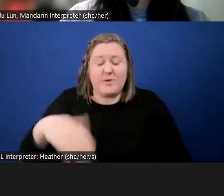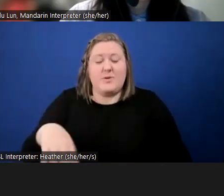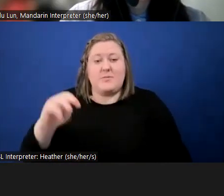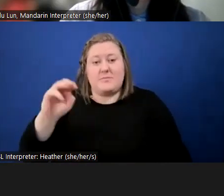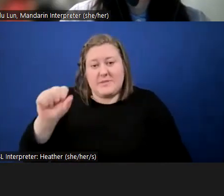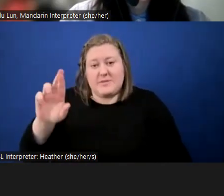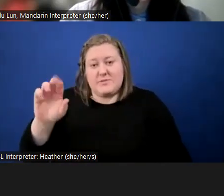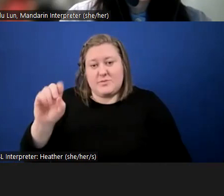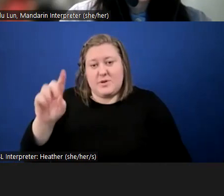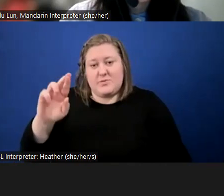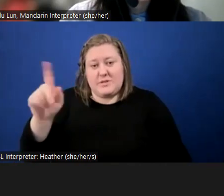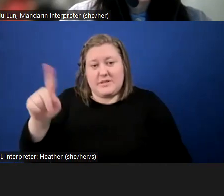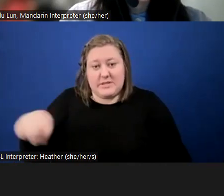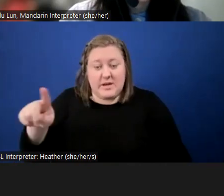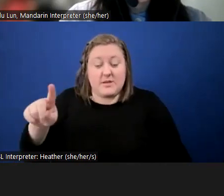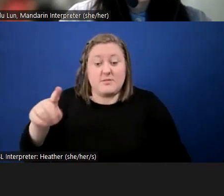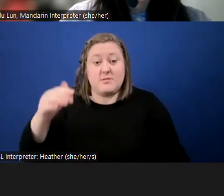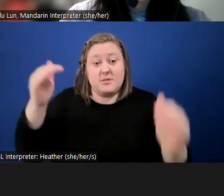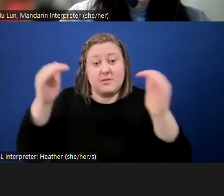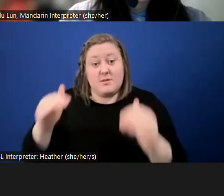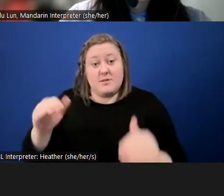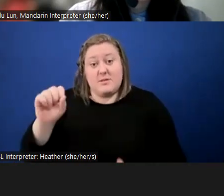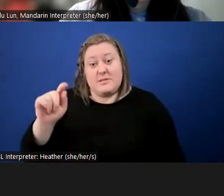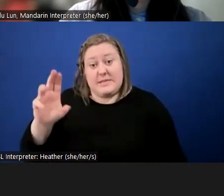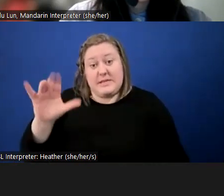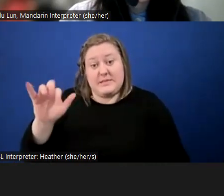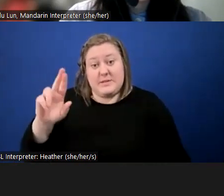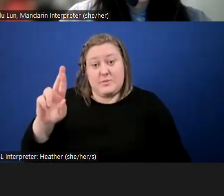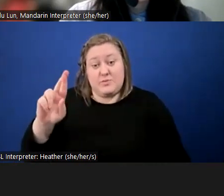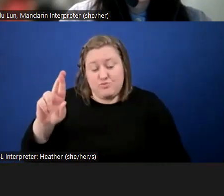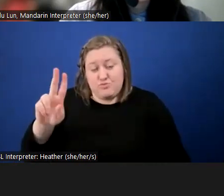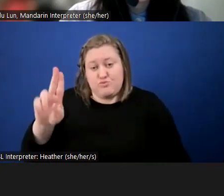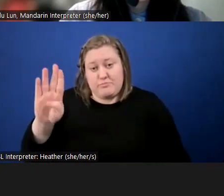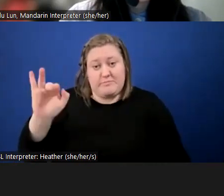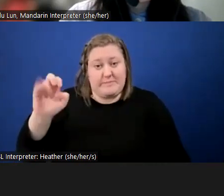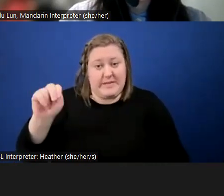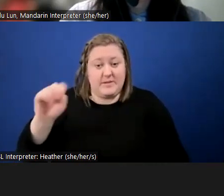Next, have Ms. Rubin, Stacey Rubin. will promote you to your panelists.